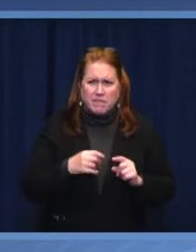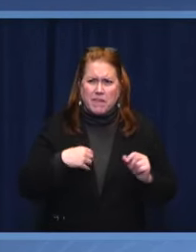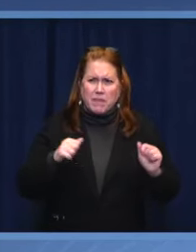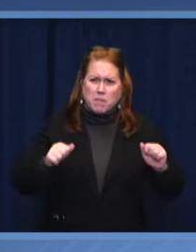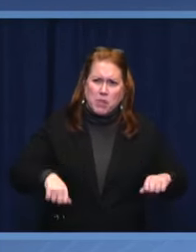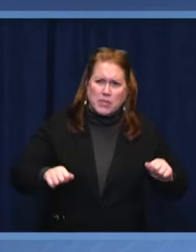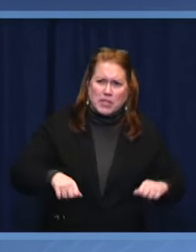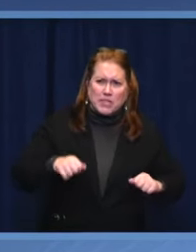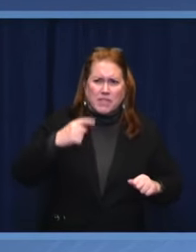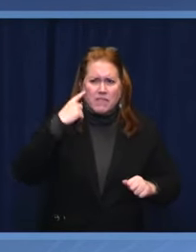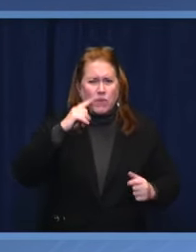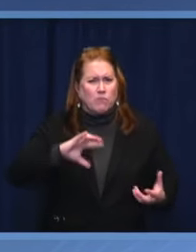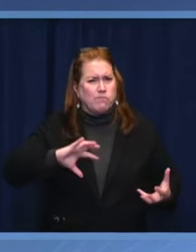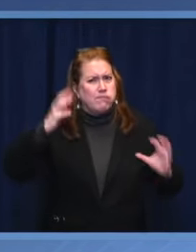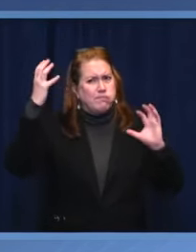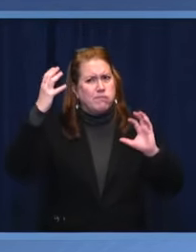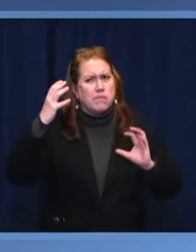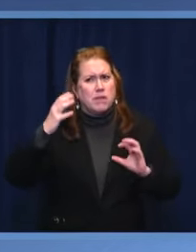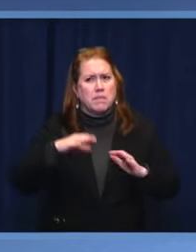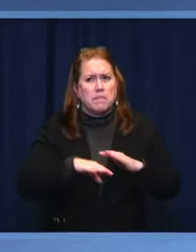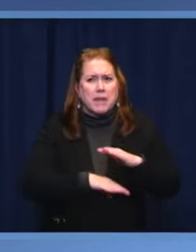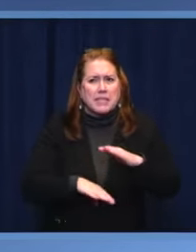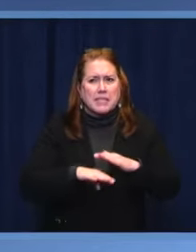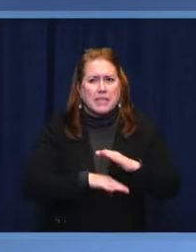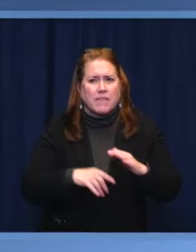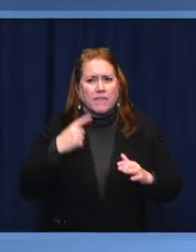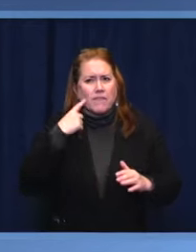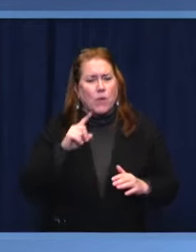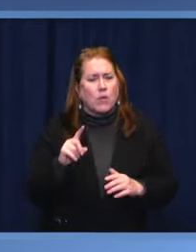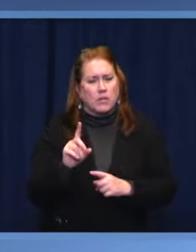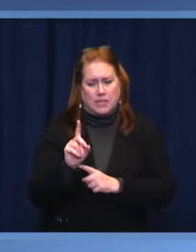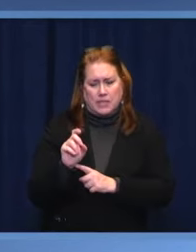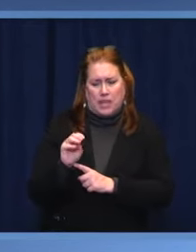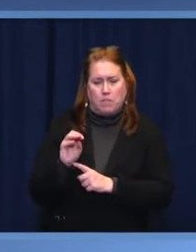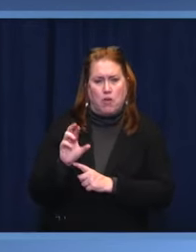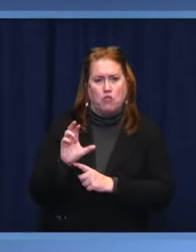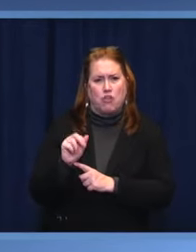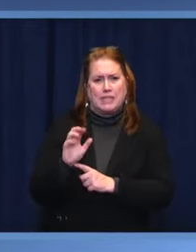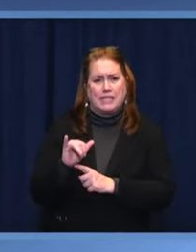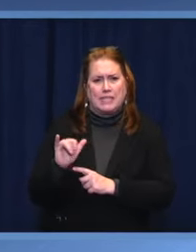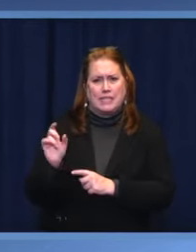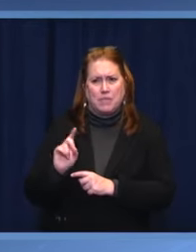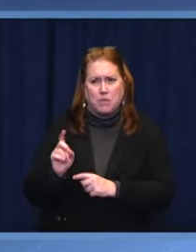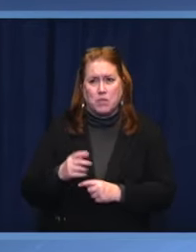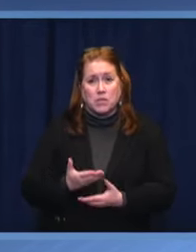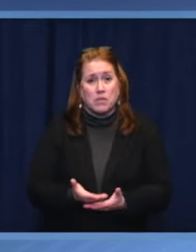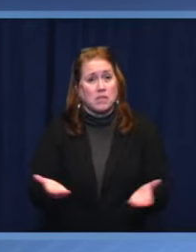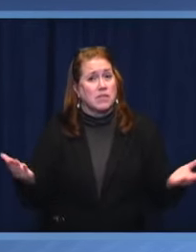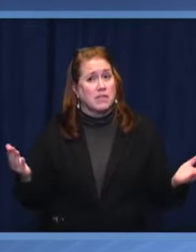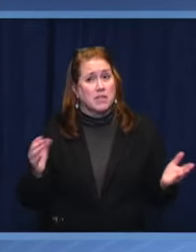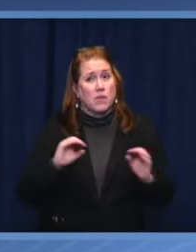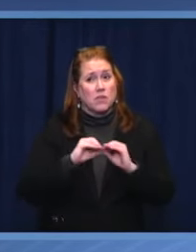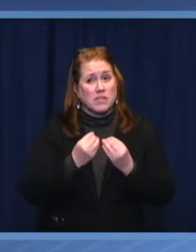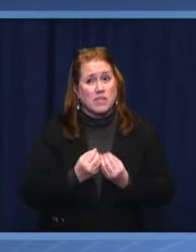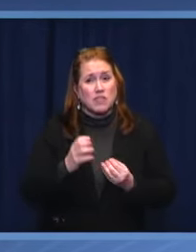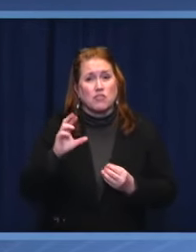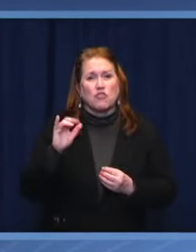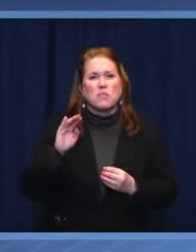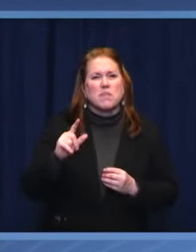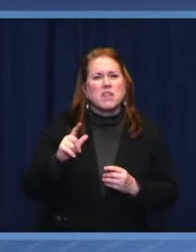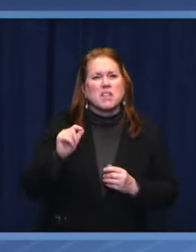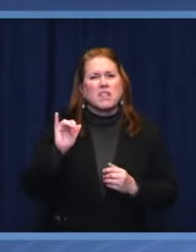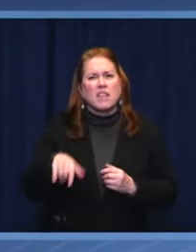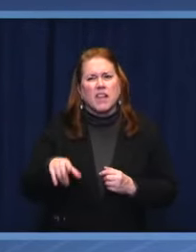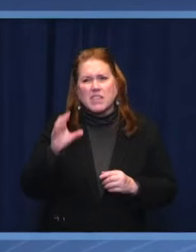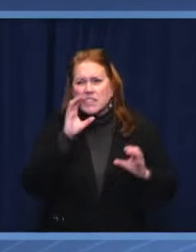undermining the basis of democracy. These organizations seek to tirelessly